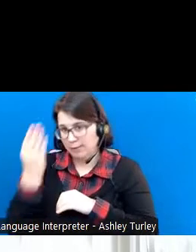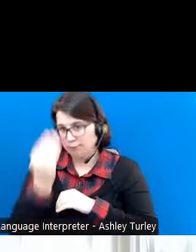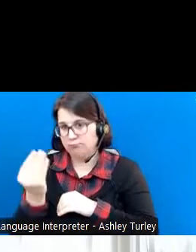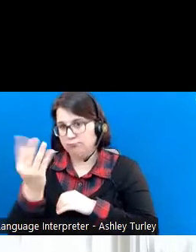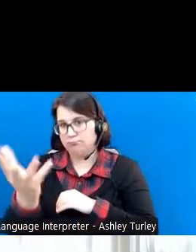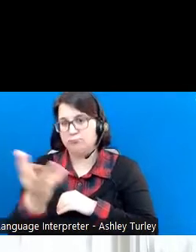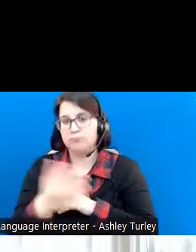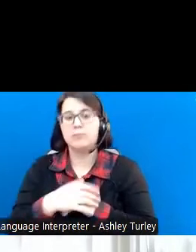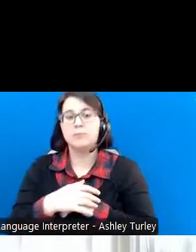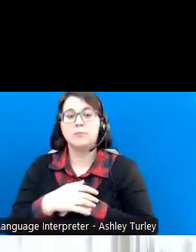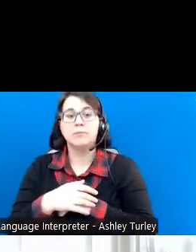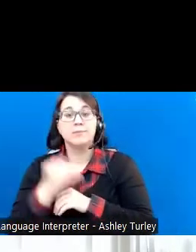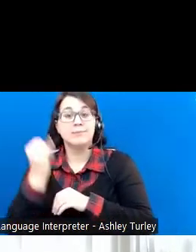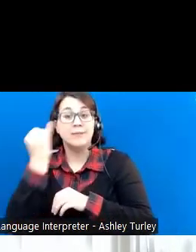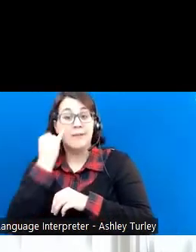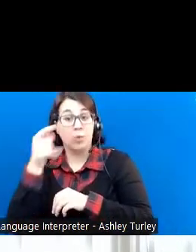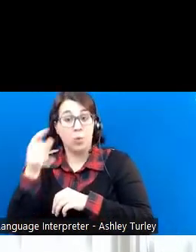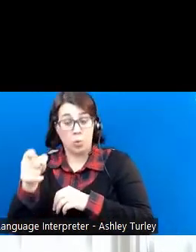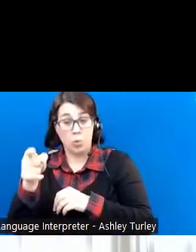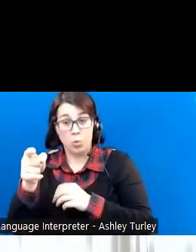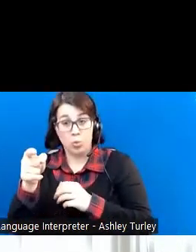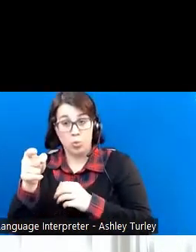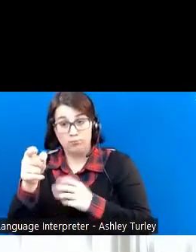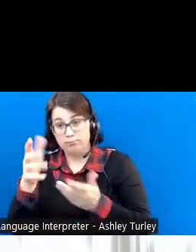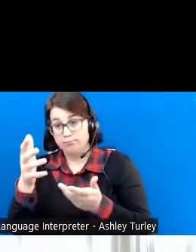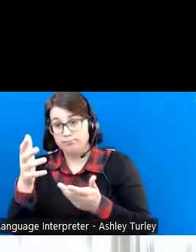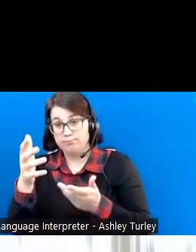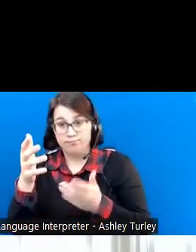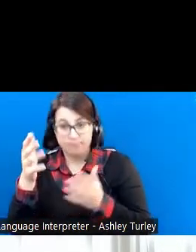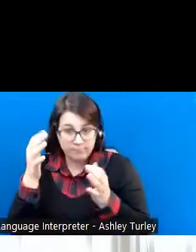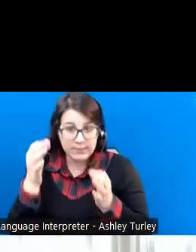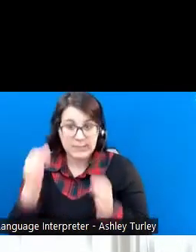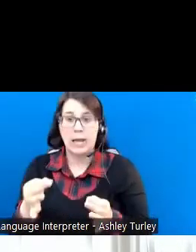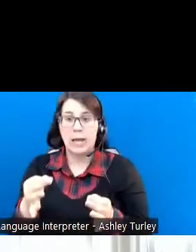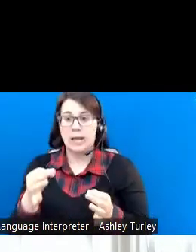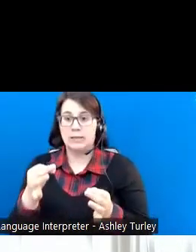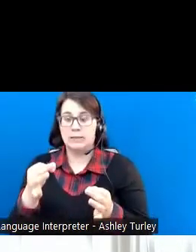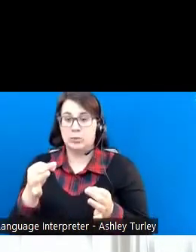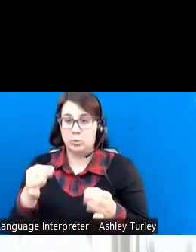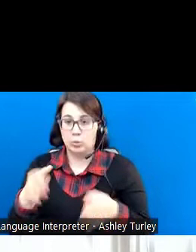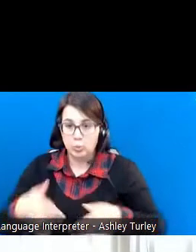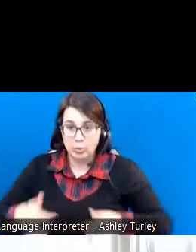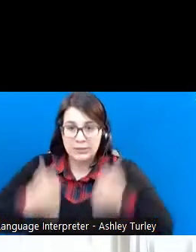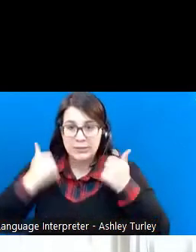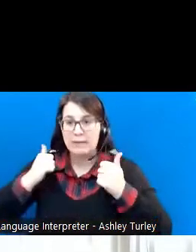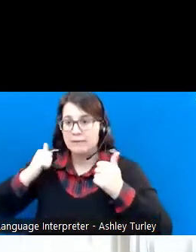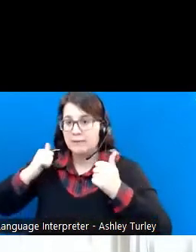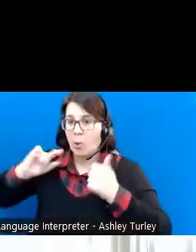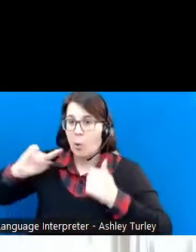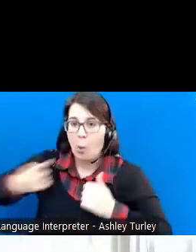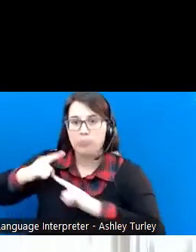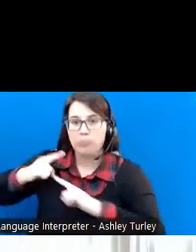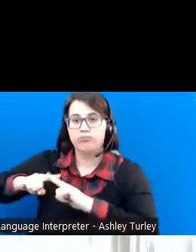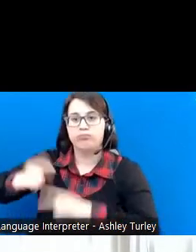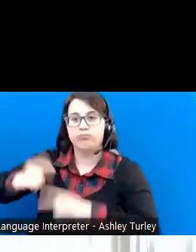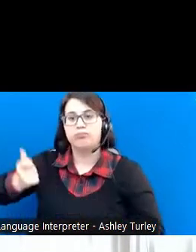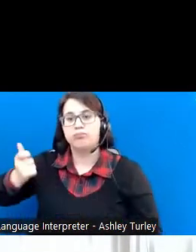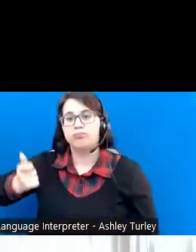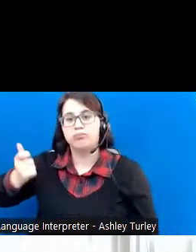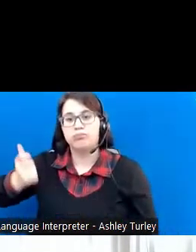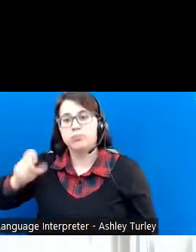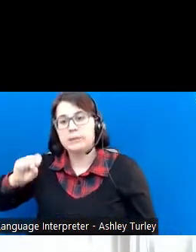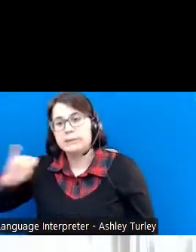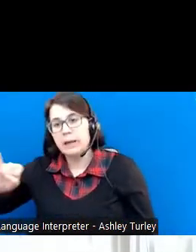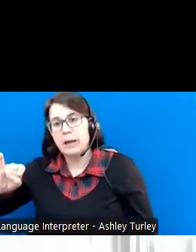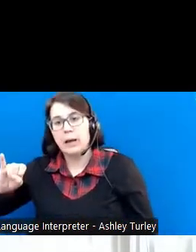is if you choose to live solely on SSI, you guarantee that you live